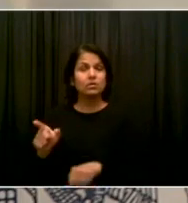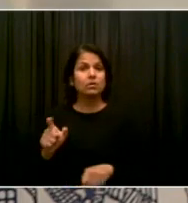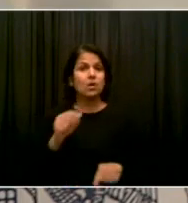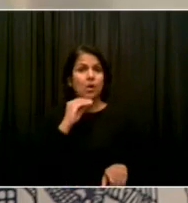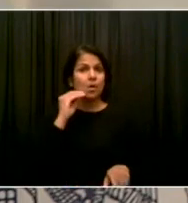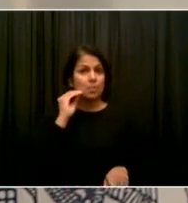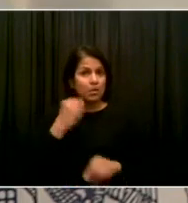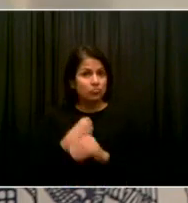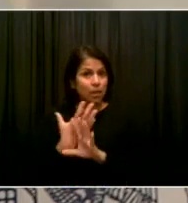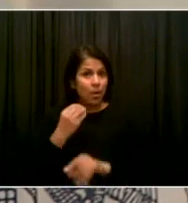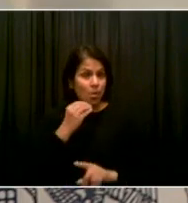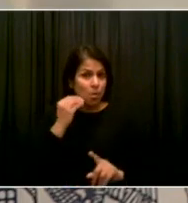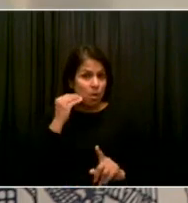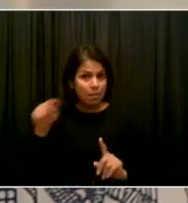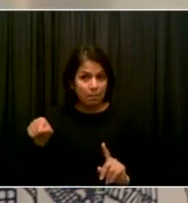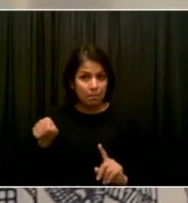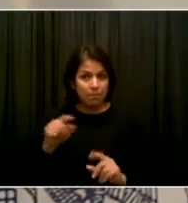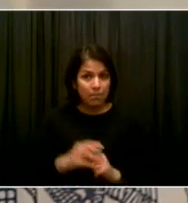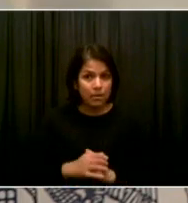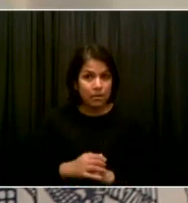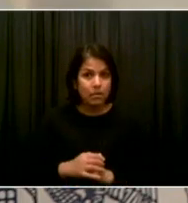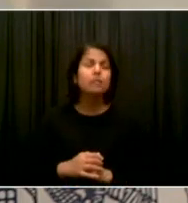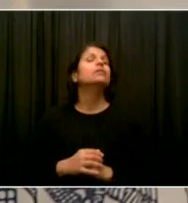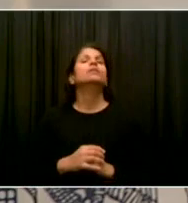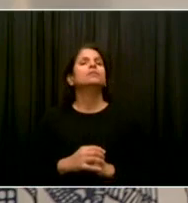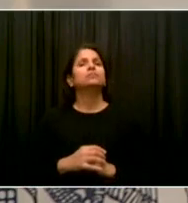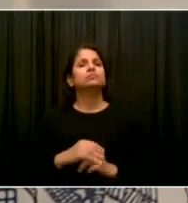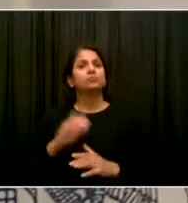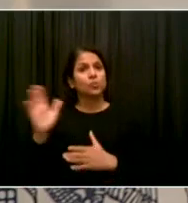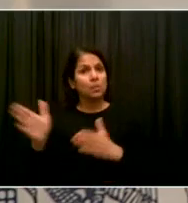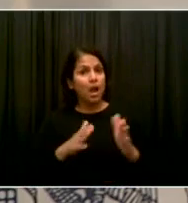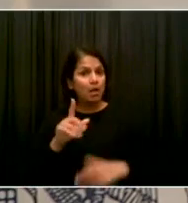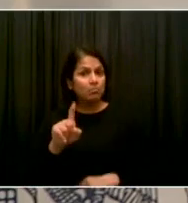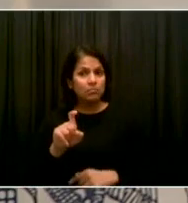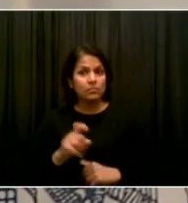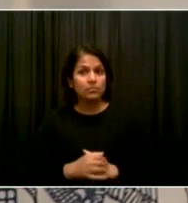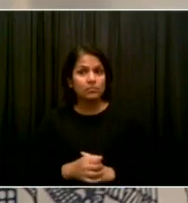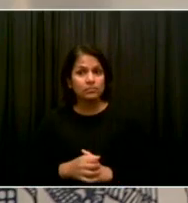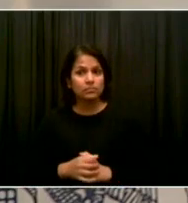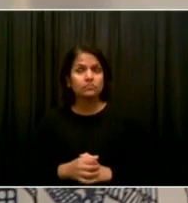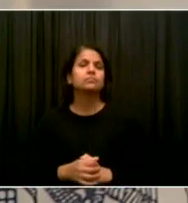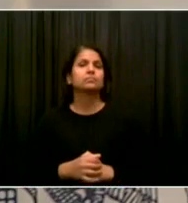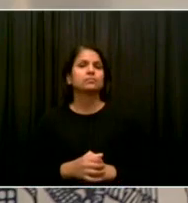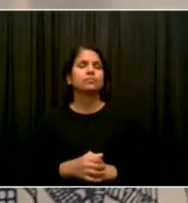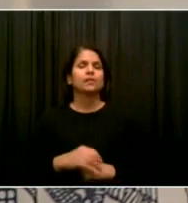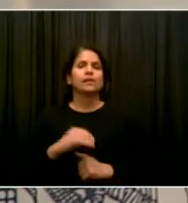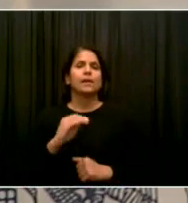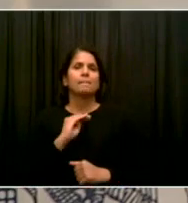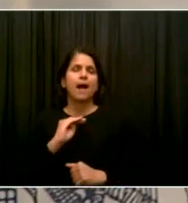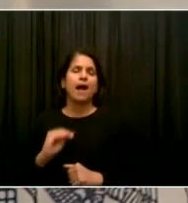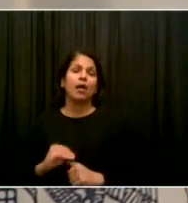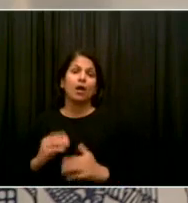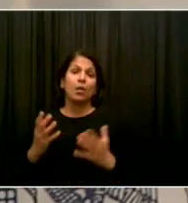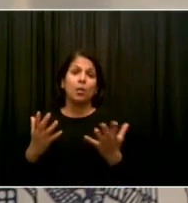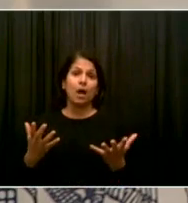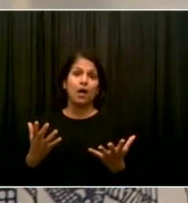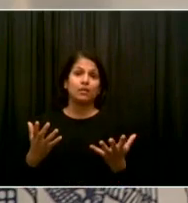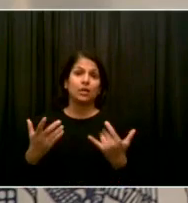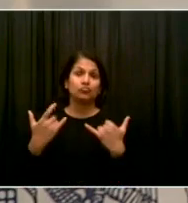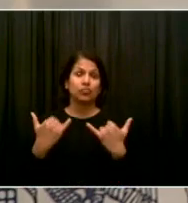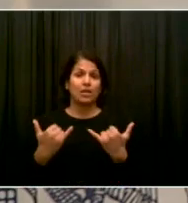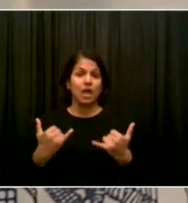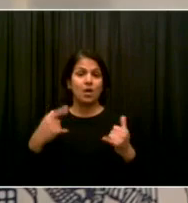how would that work? Uh, bottom line, Michael, we've got a city workforce that's